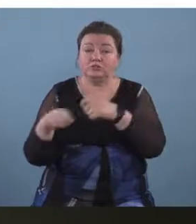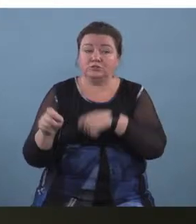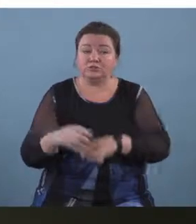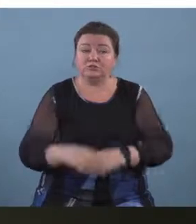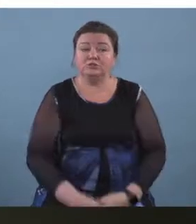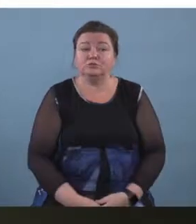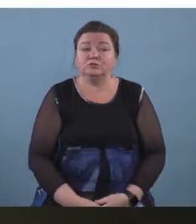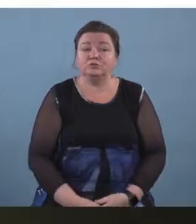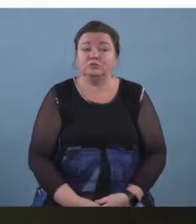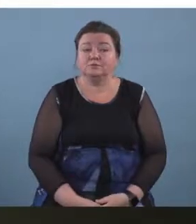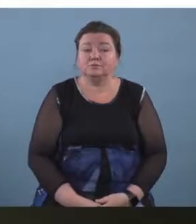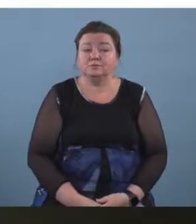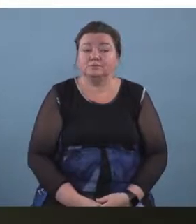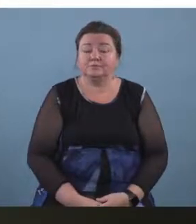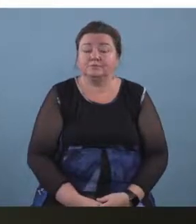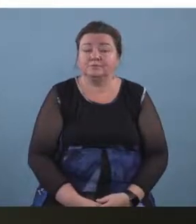two quotas here